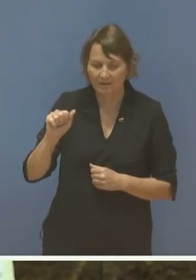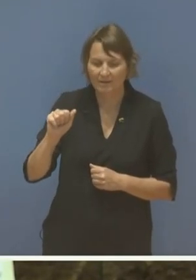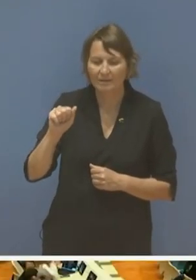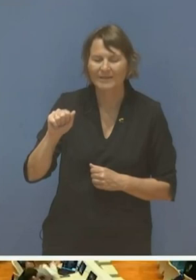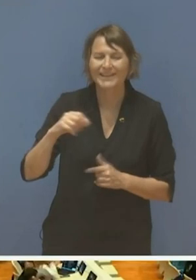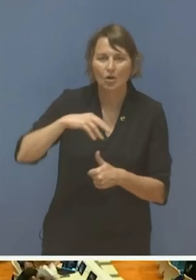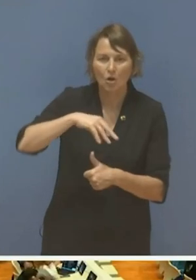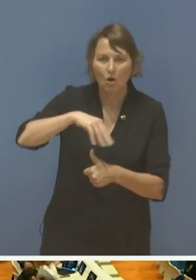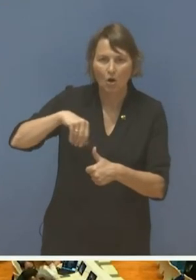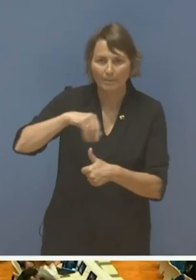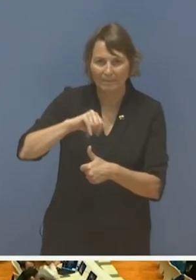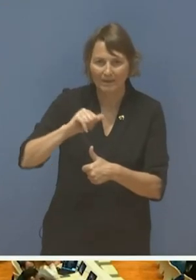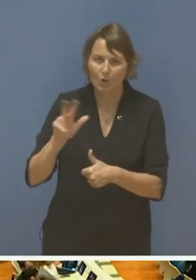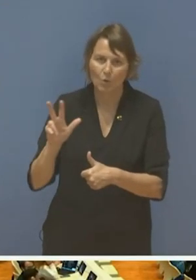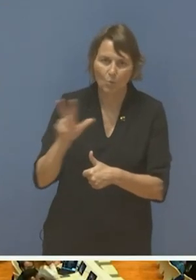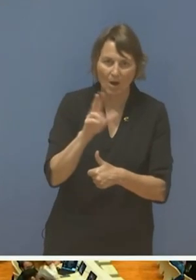of Western Armenia.